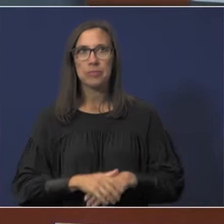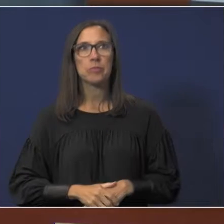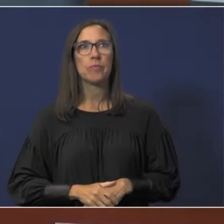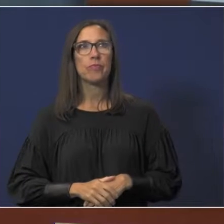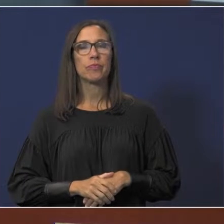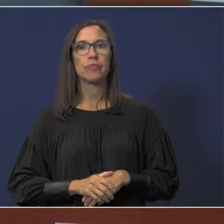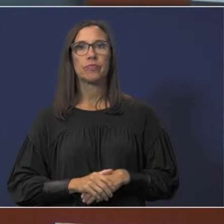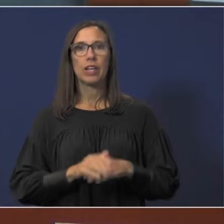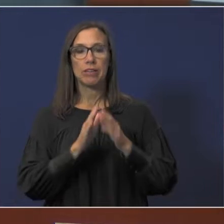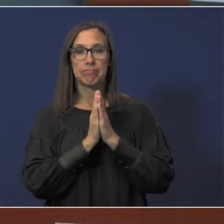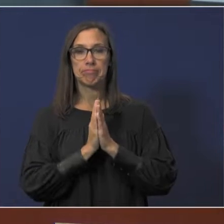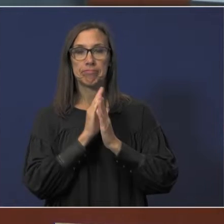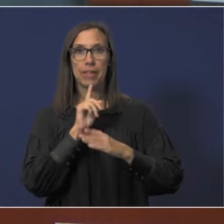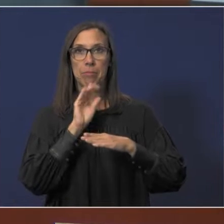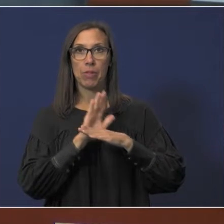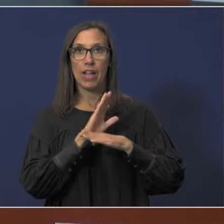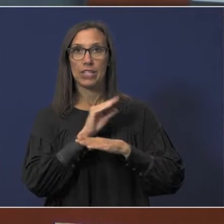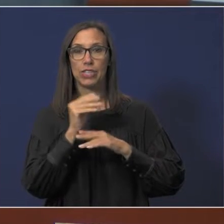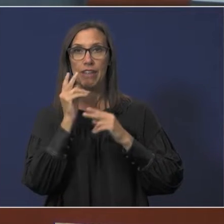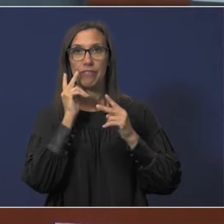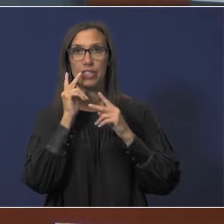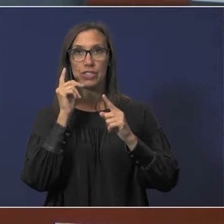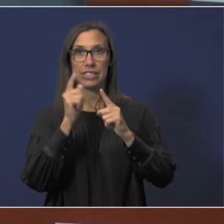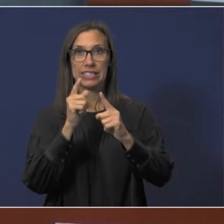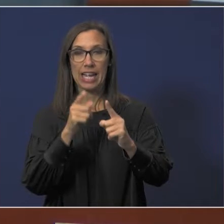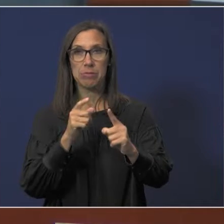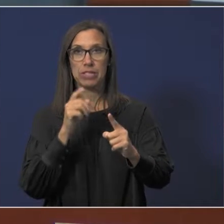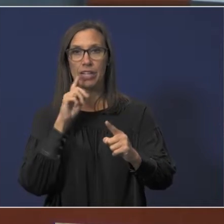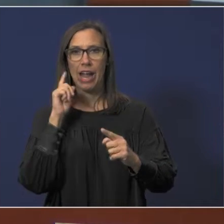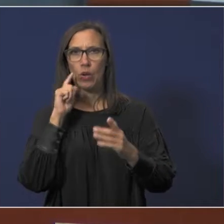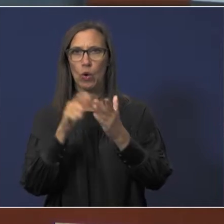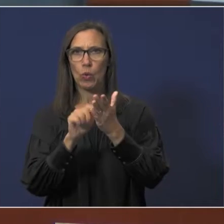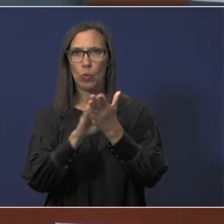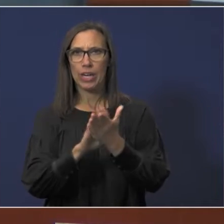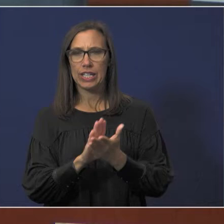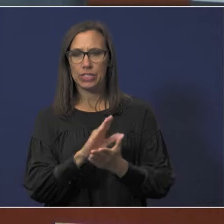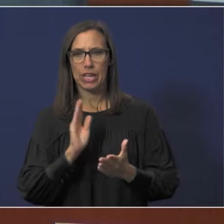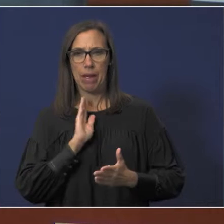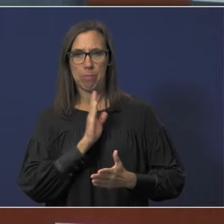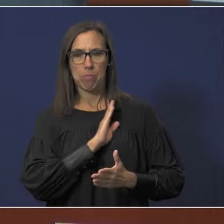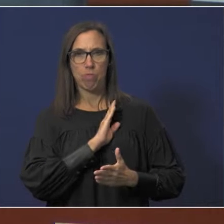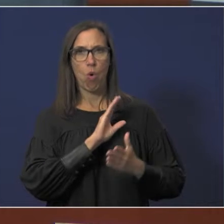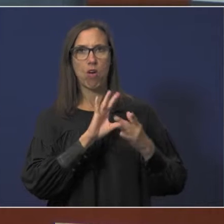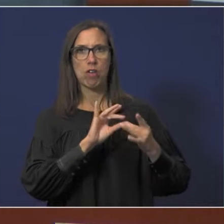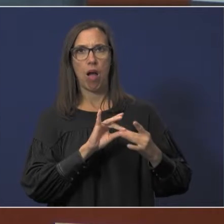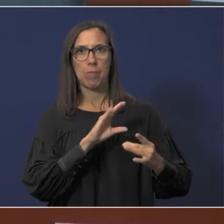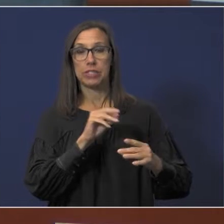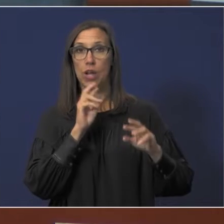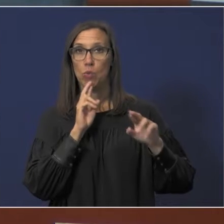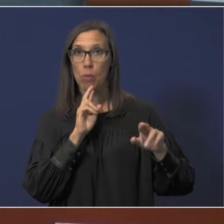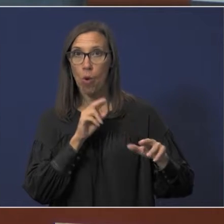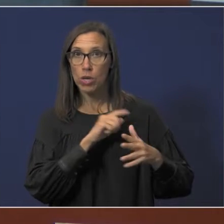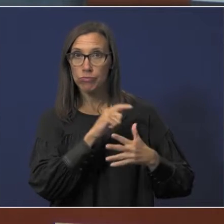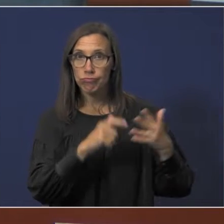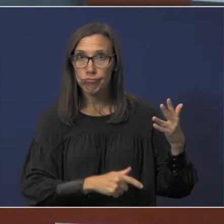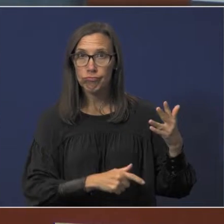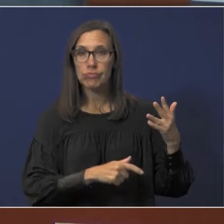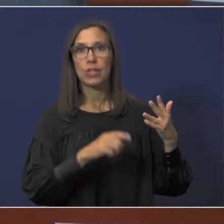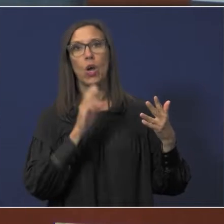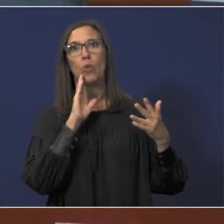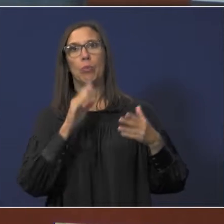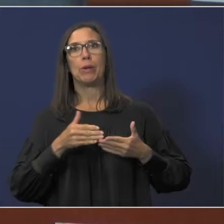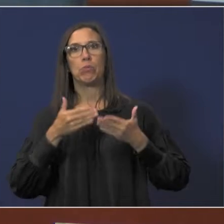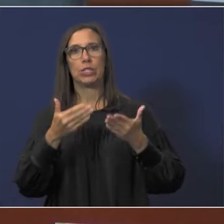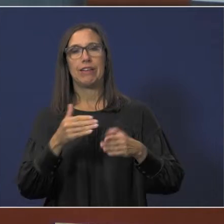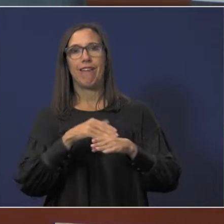The invocation, Pledge of Allegiance, Vision and Mission Statement, Recognitions, Board Comments, Citizen Participation and Reports portion of the agenda will be